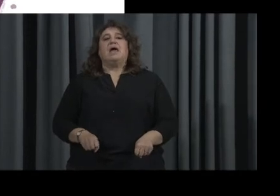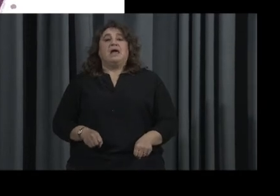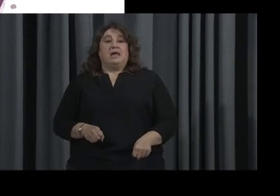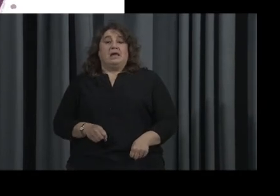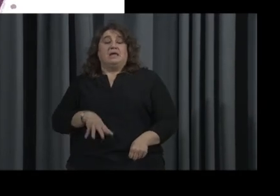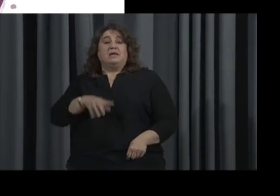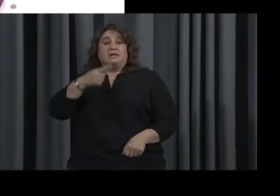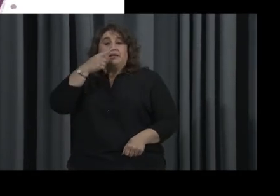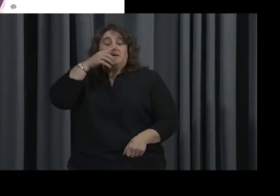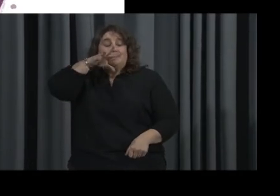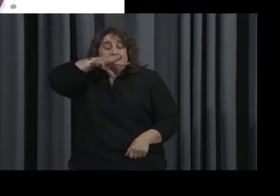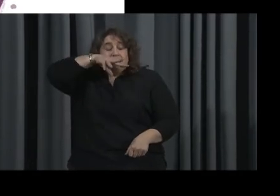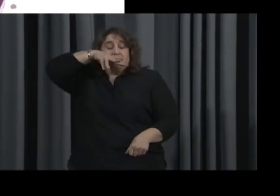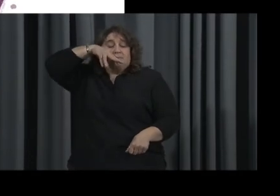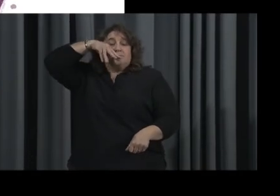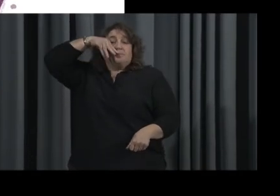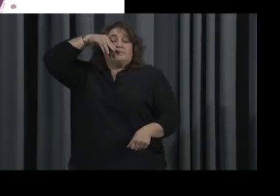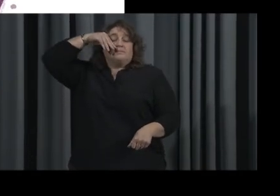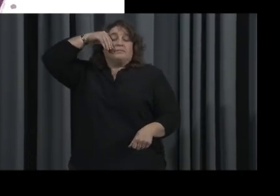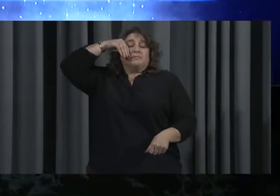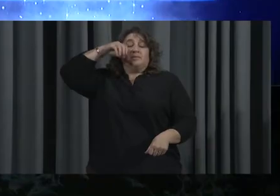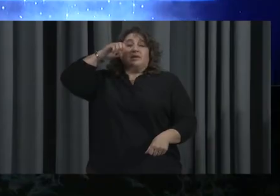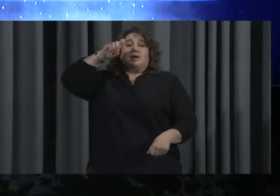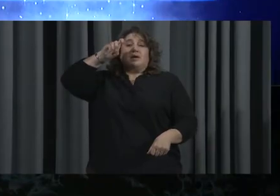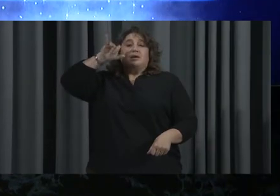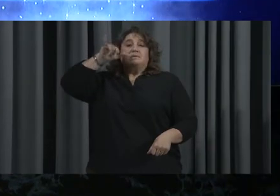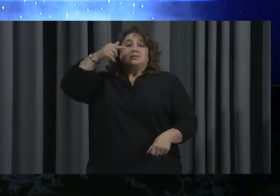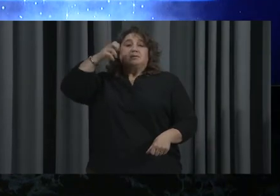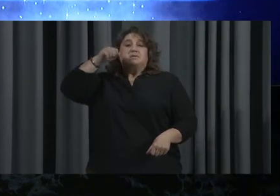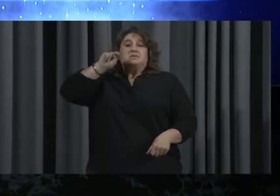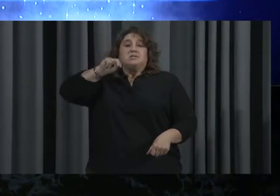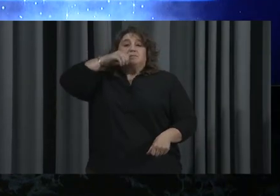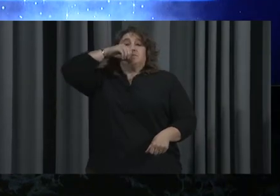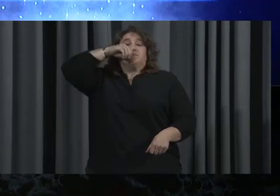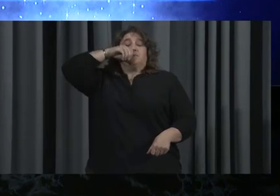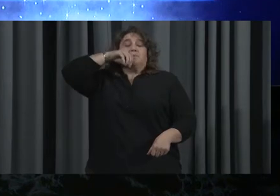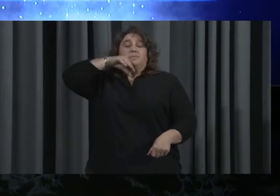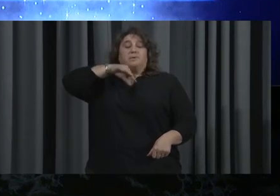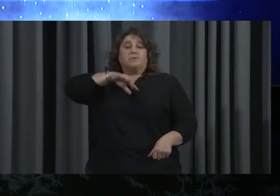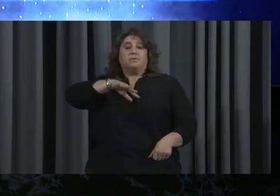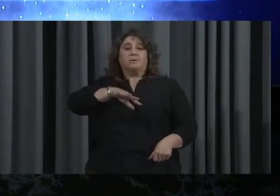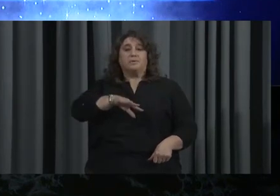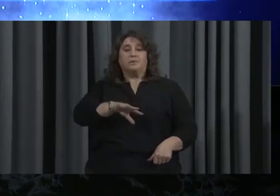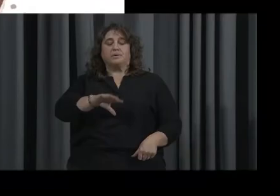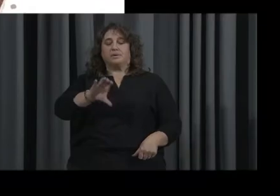gases from our bodies, such as we breathing in oxygen and breathing out carbon monoxide.